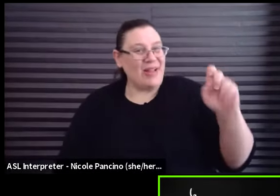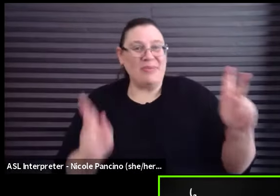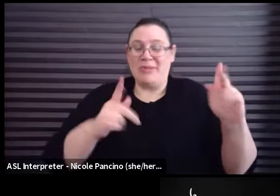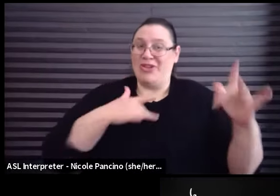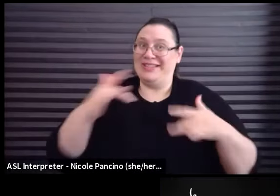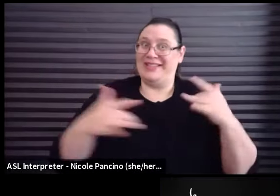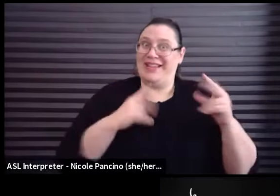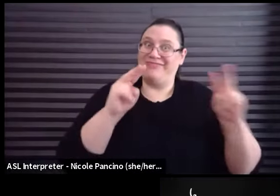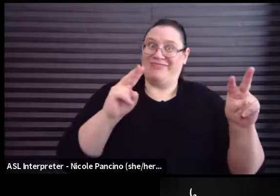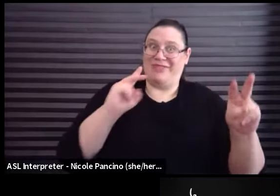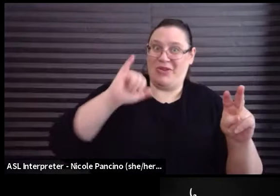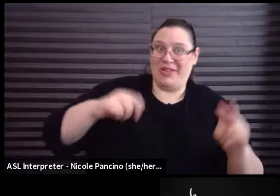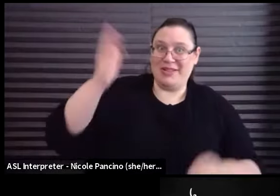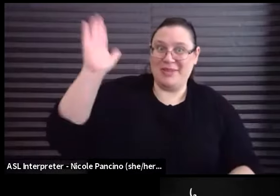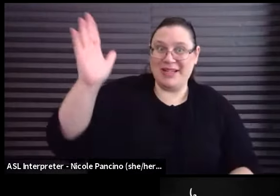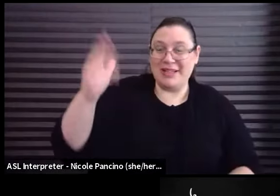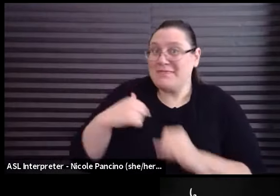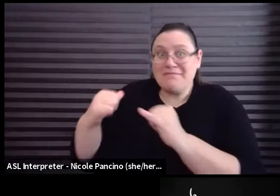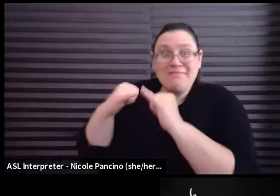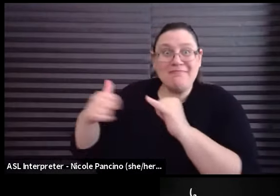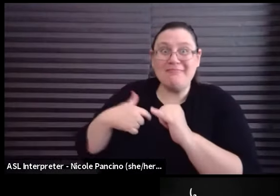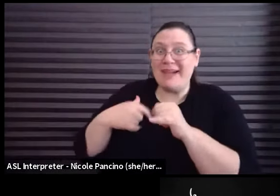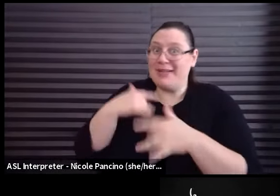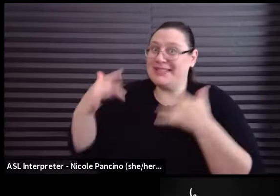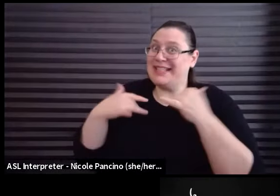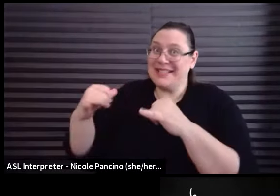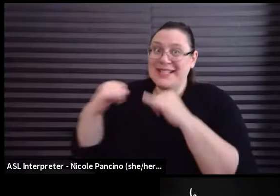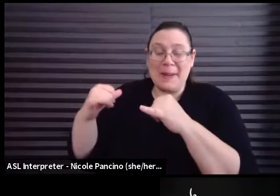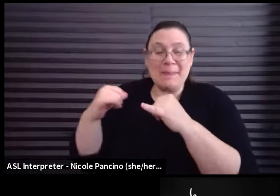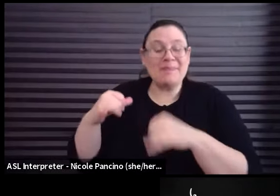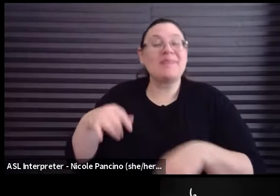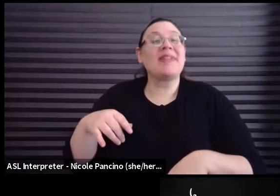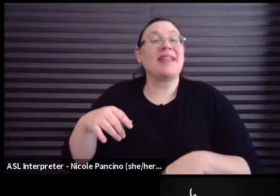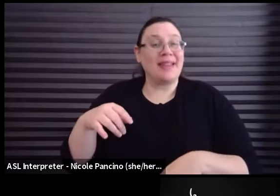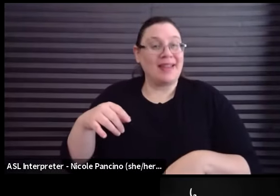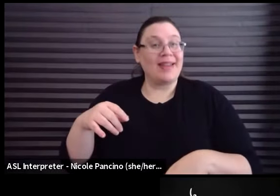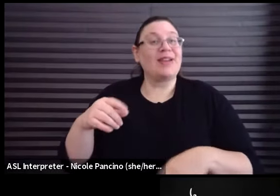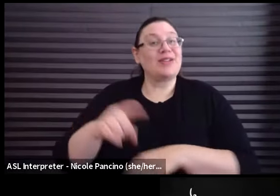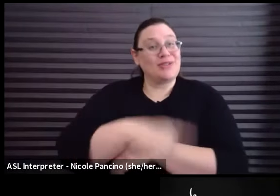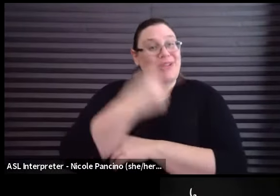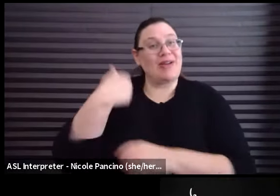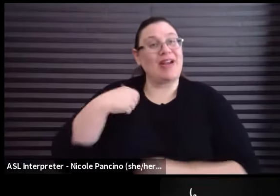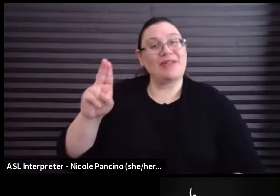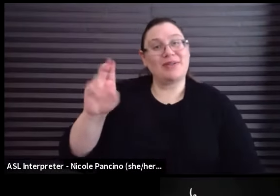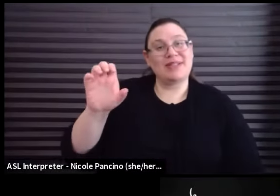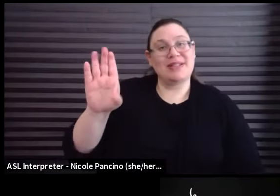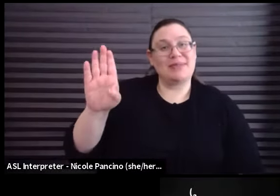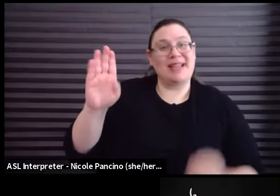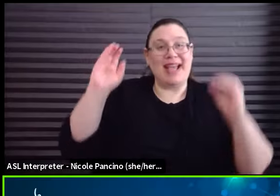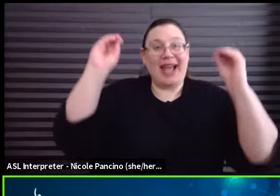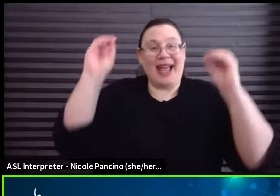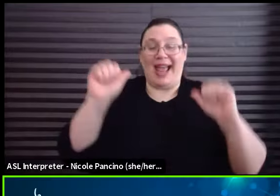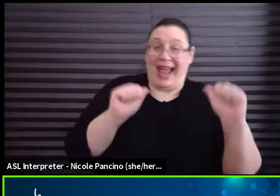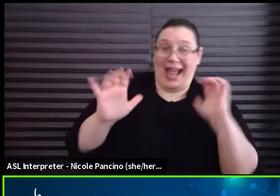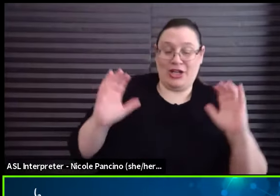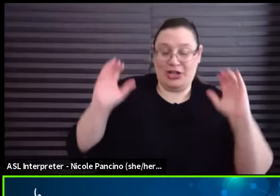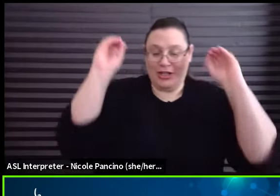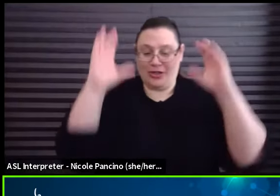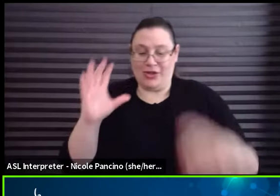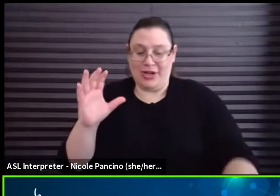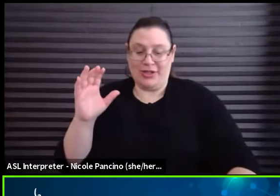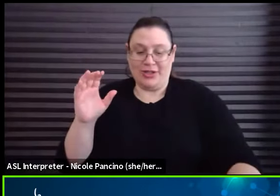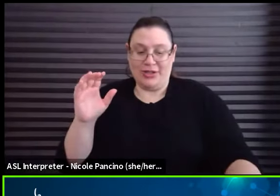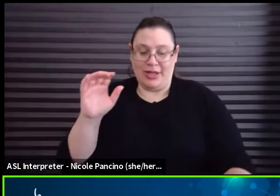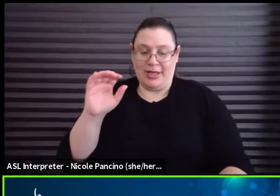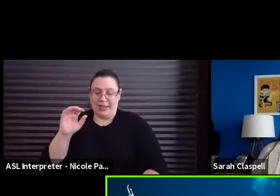one. Fun. Me too. I'm very excited. So we have with us today UCB's actor and instructor, Sarah Klasbill and Johnny Meeks,